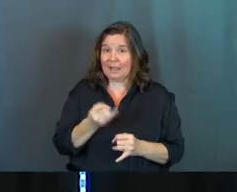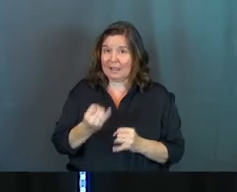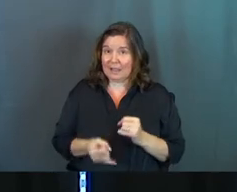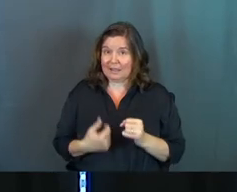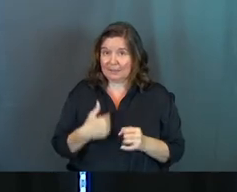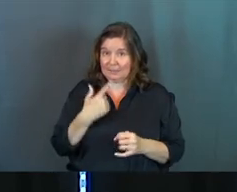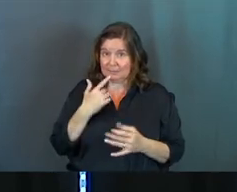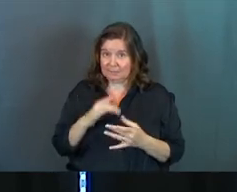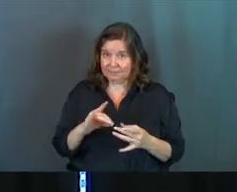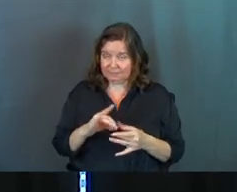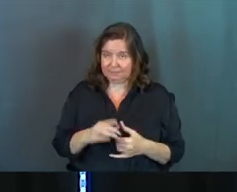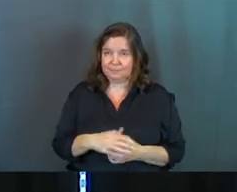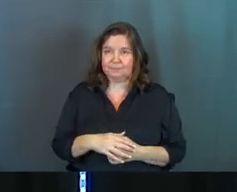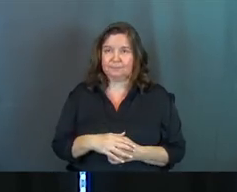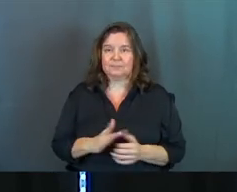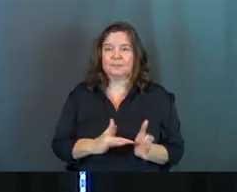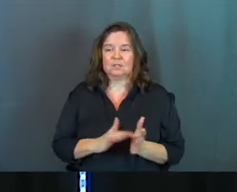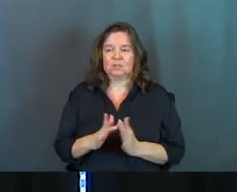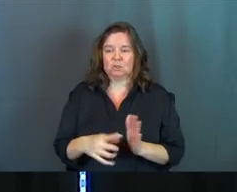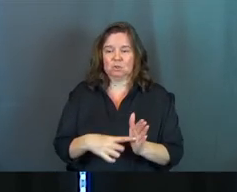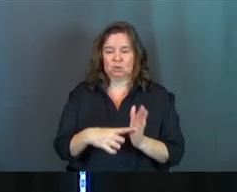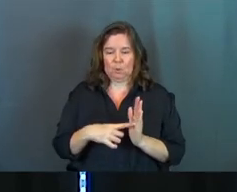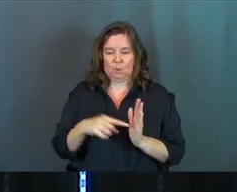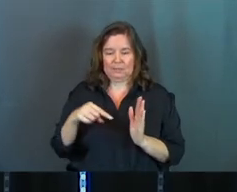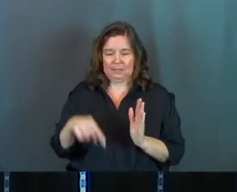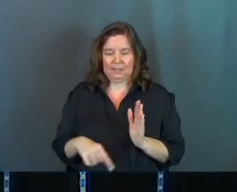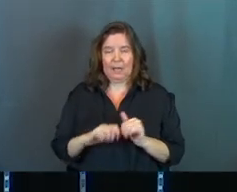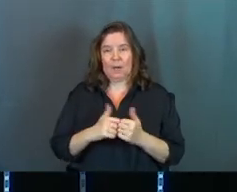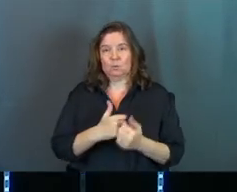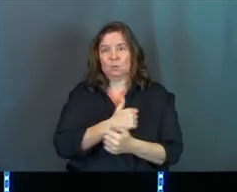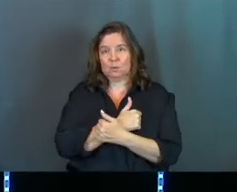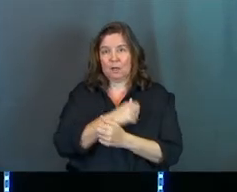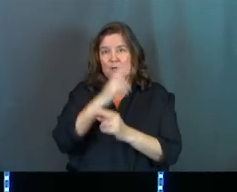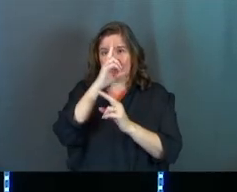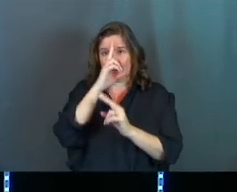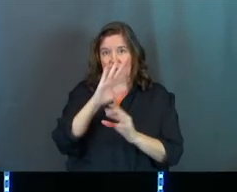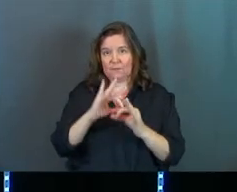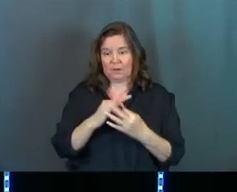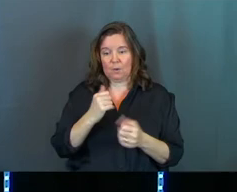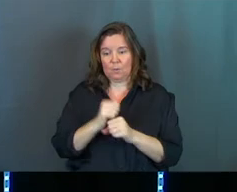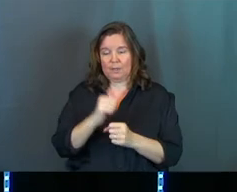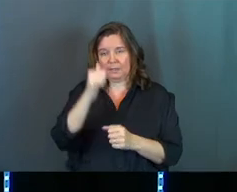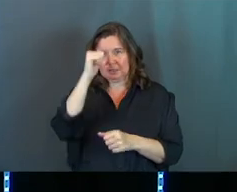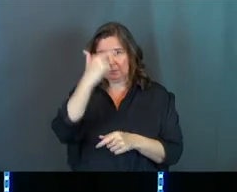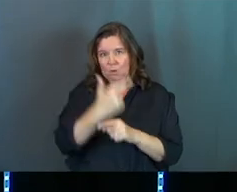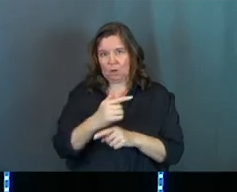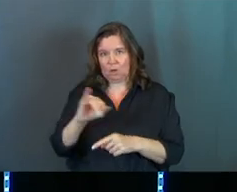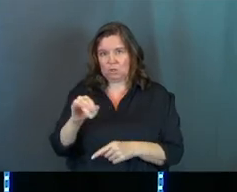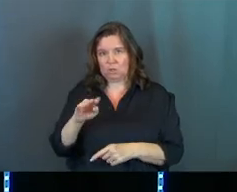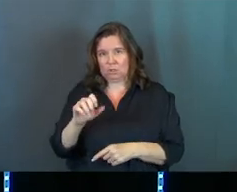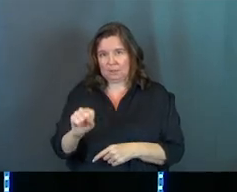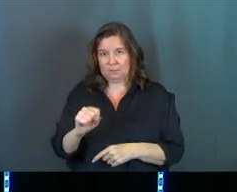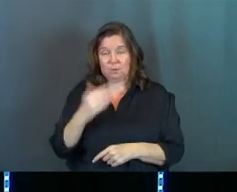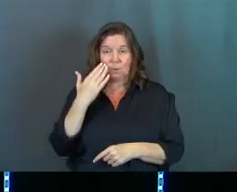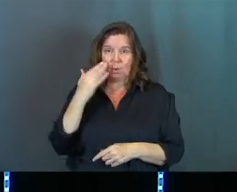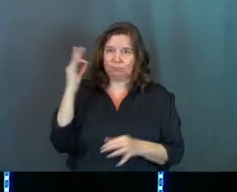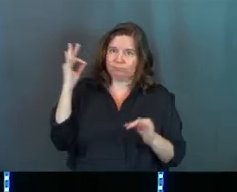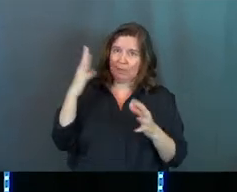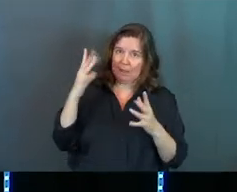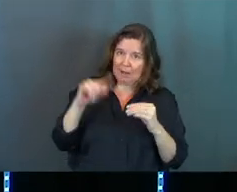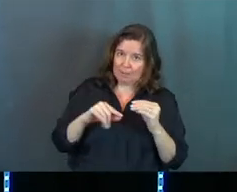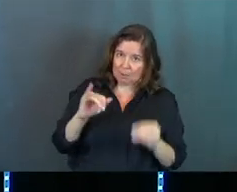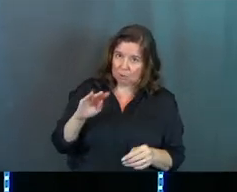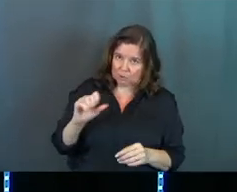thing, Jesus shows us this, how to love and honor family with his brother James. So you don't know a lot about James.